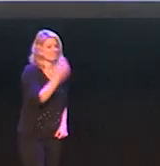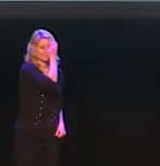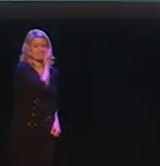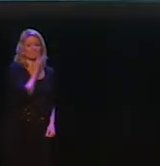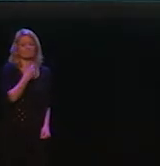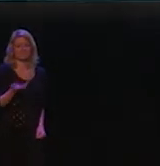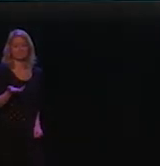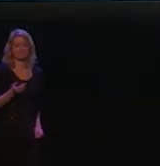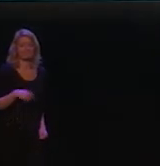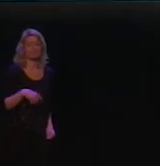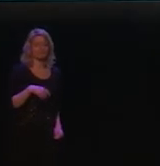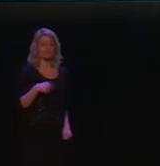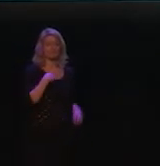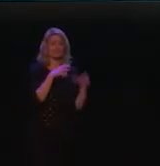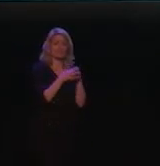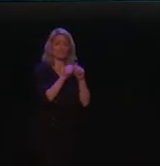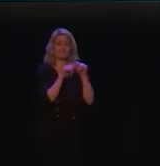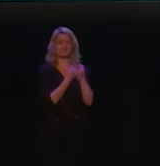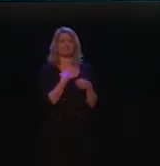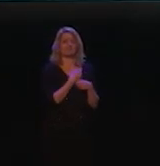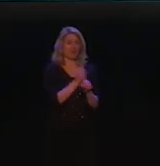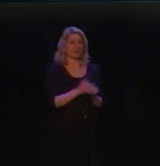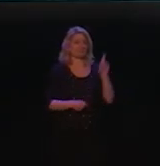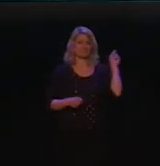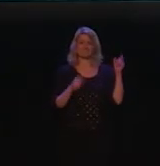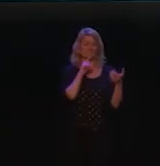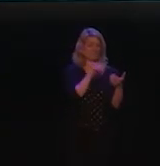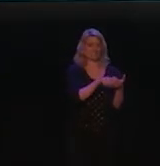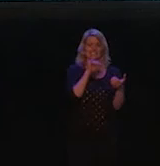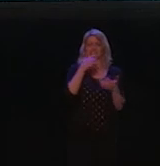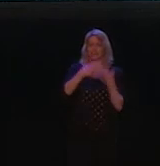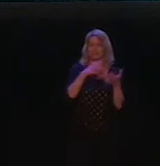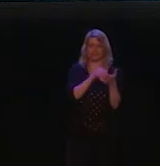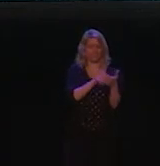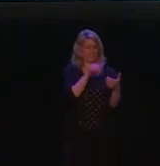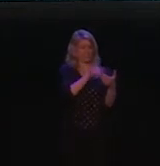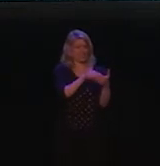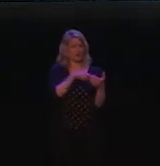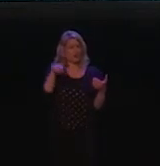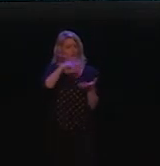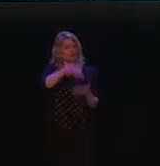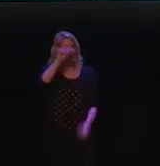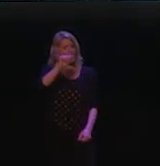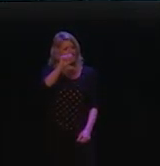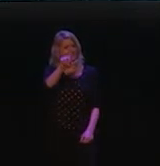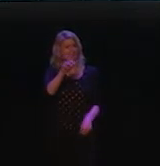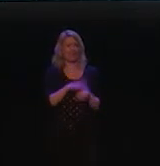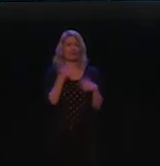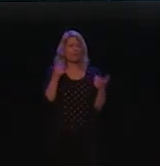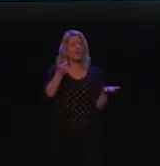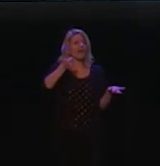So for that, I present to you the ASL app. I work with a team that created an app that is